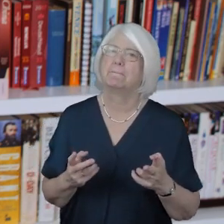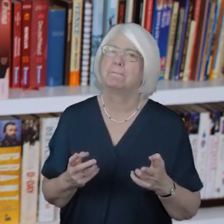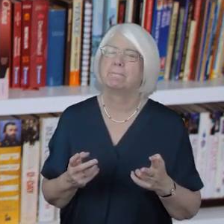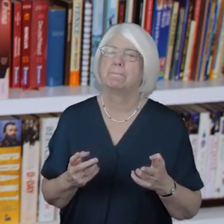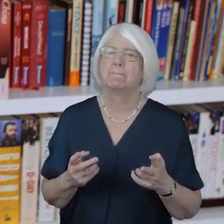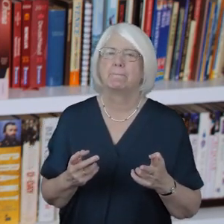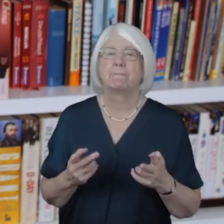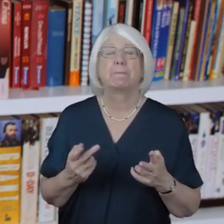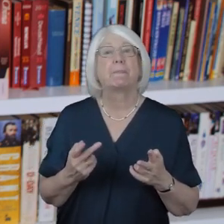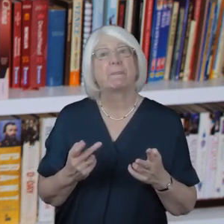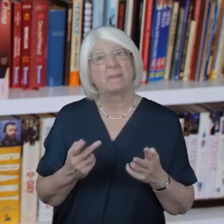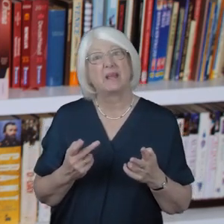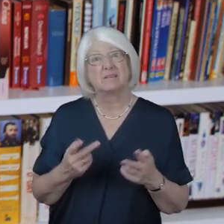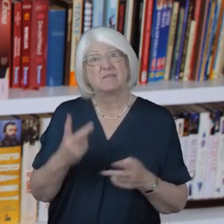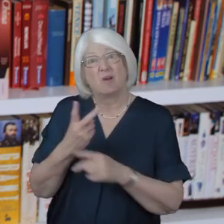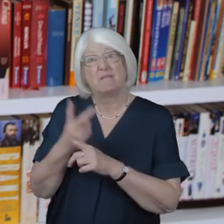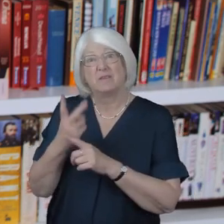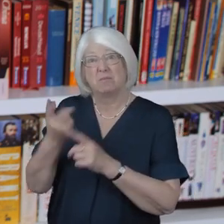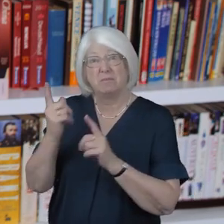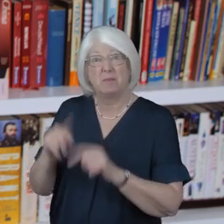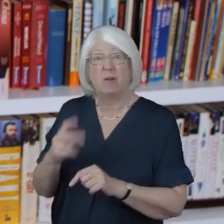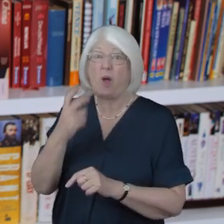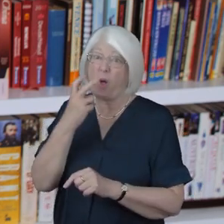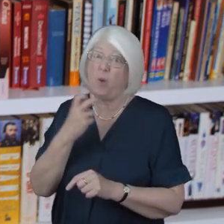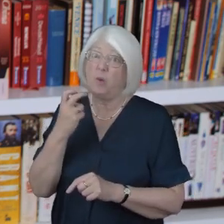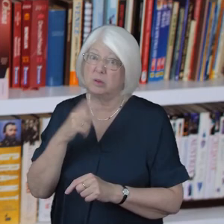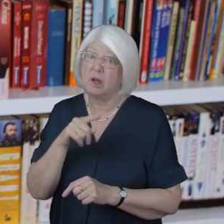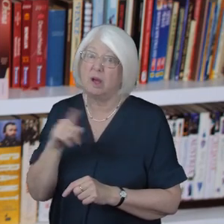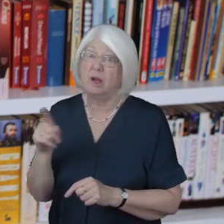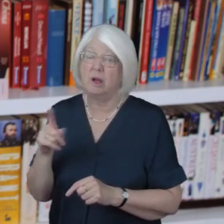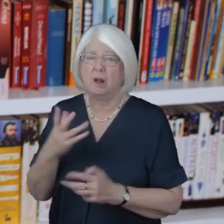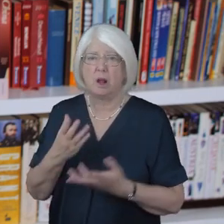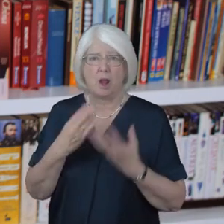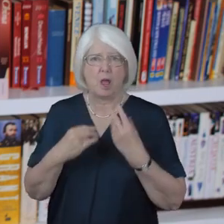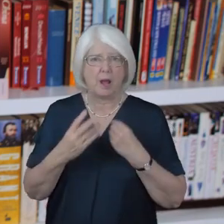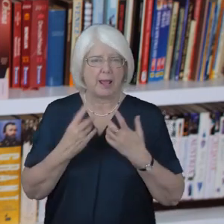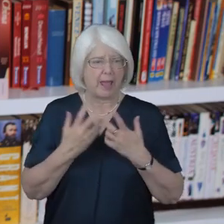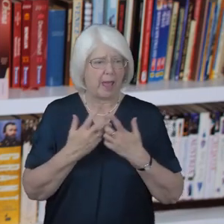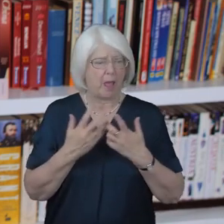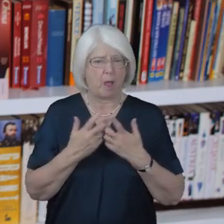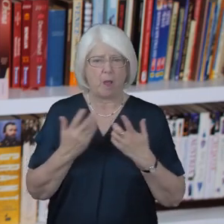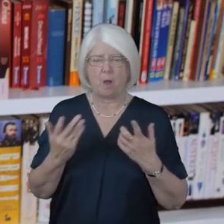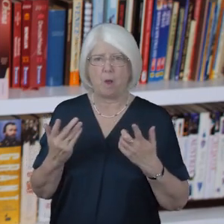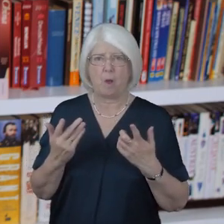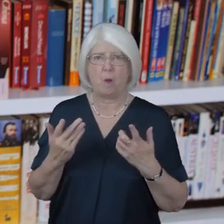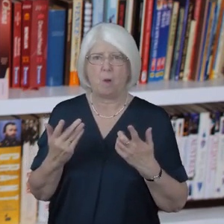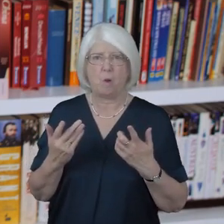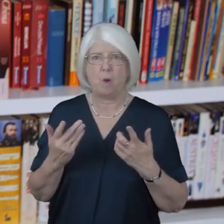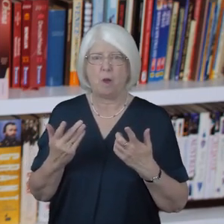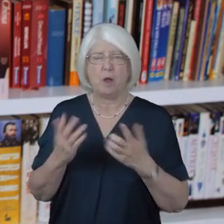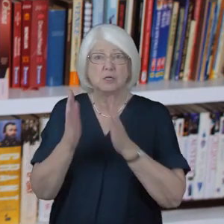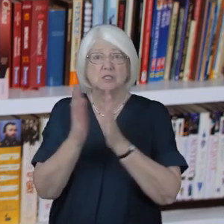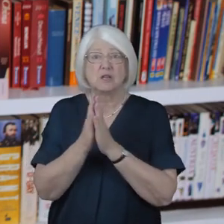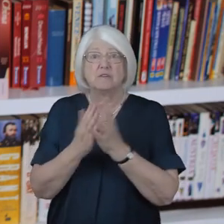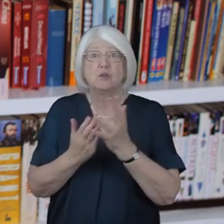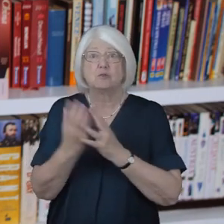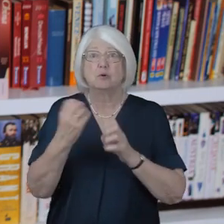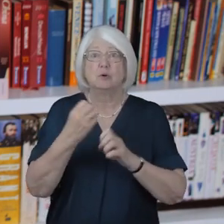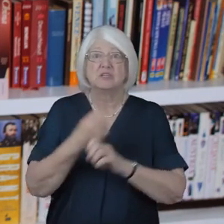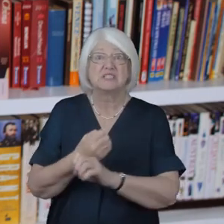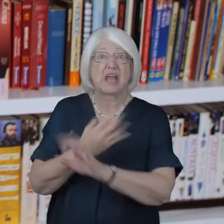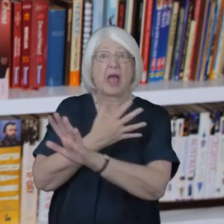people who are often in the older age bracket themselves are learning how to conduct a service via Skype or on Zoom